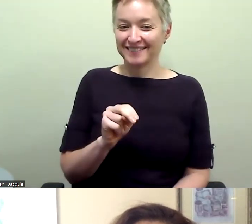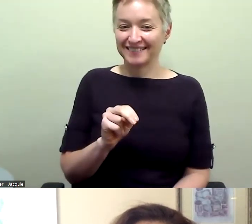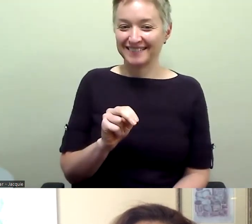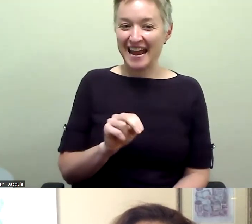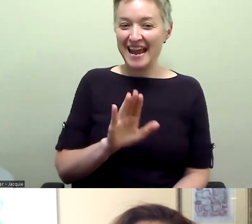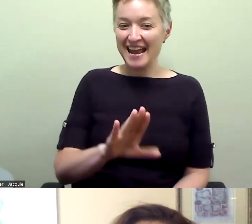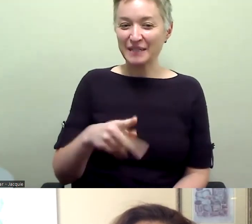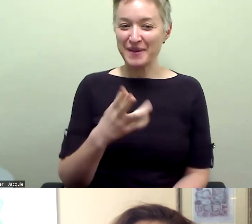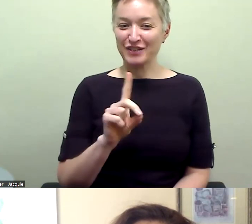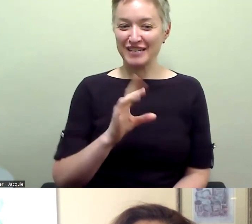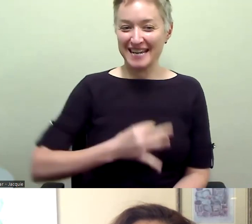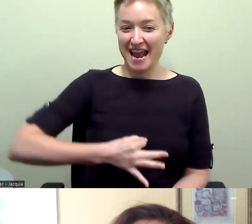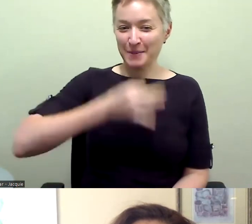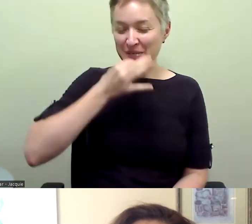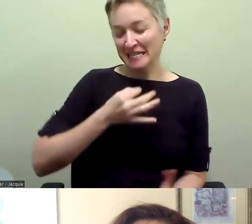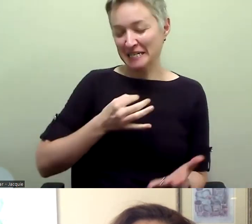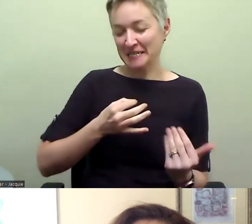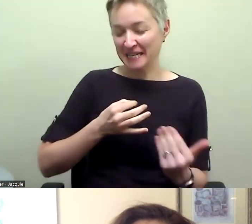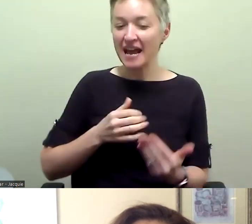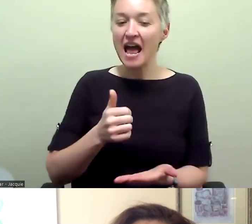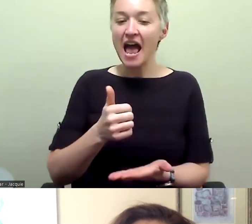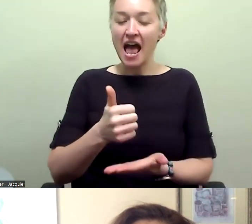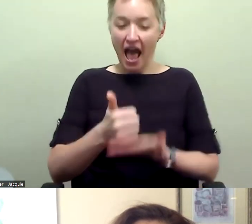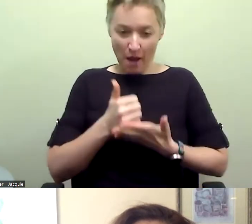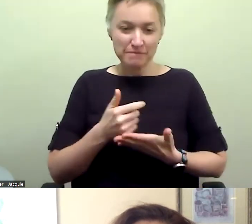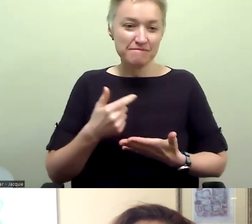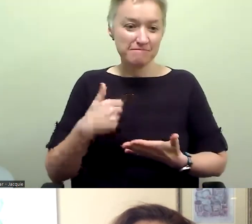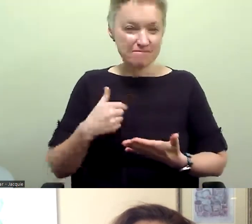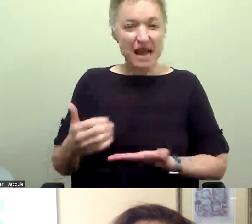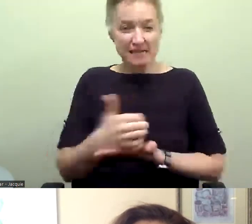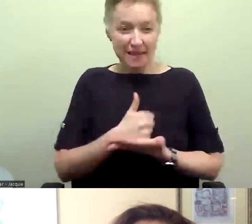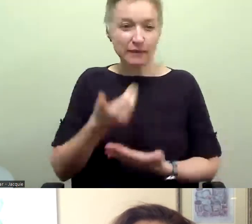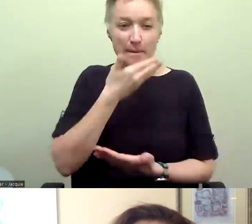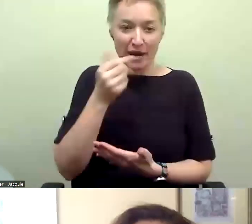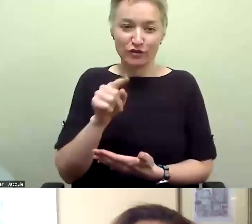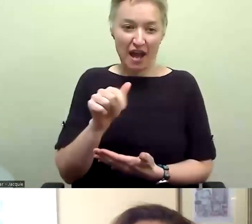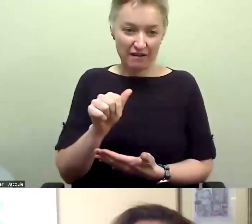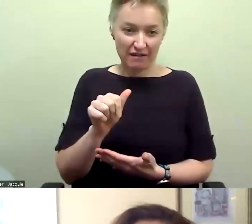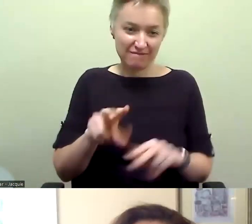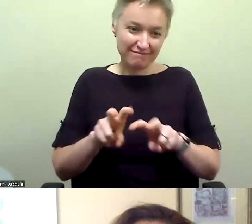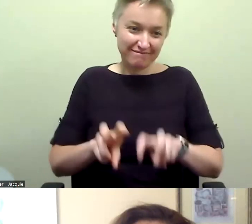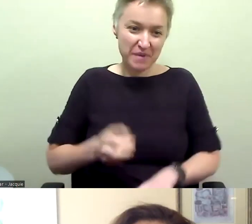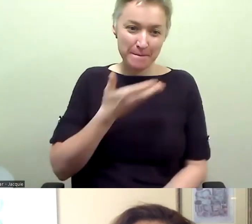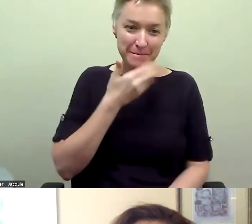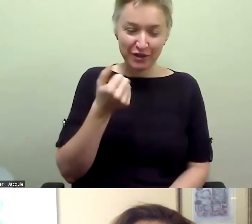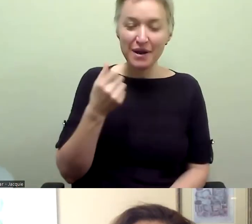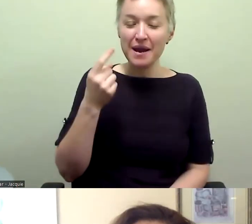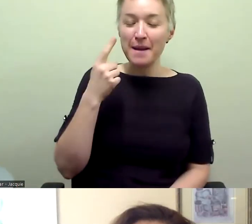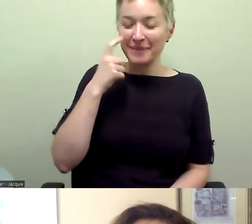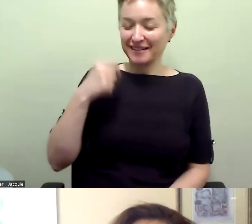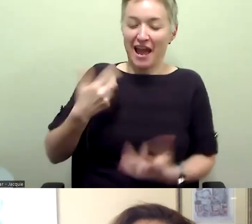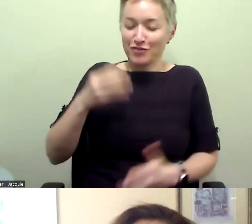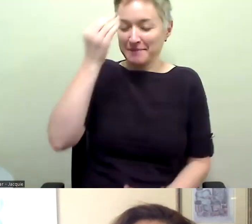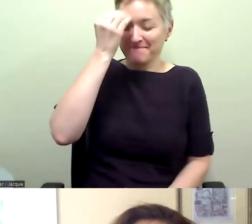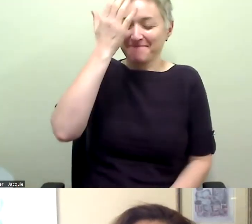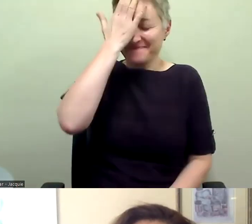expertise in helping me do a little bit more robust data collection, since clearly I learned that is not really my strength. Um,